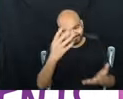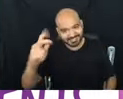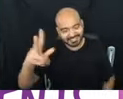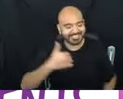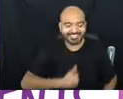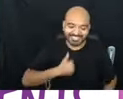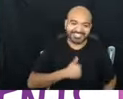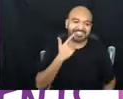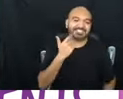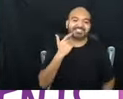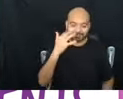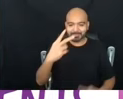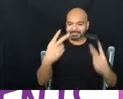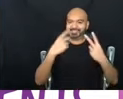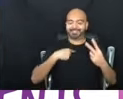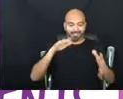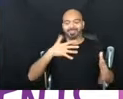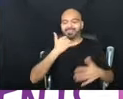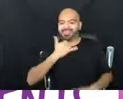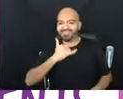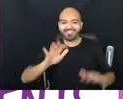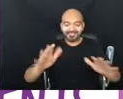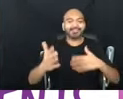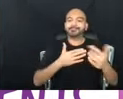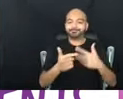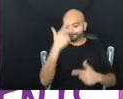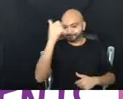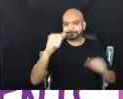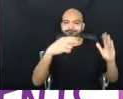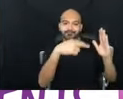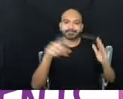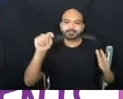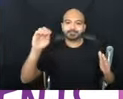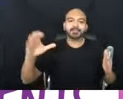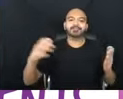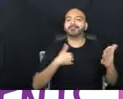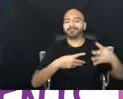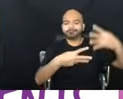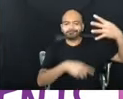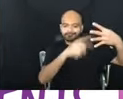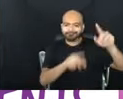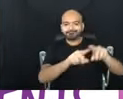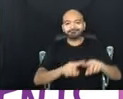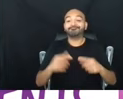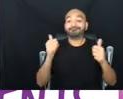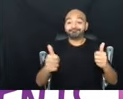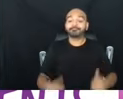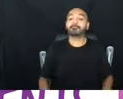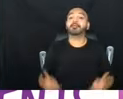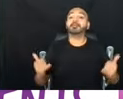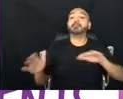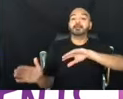you'll see that. So you go through this table of contents, you'll see a whole bunch of stuff. What I'm going to try to do today